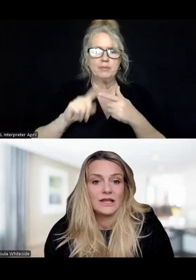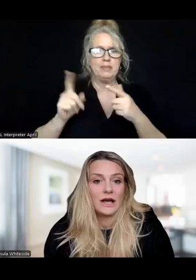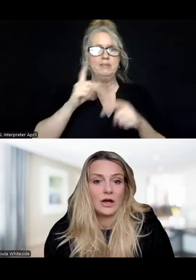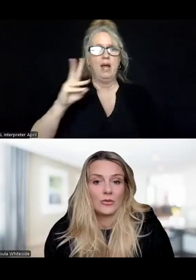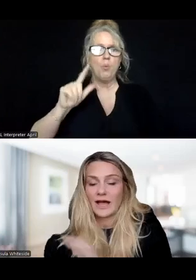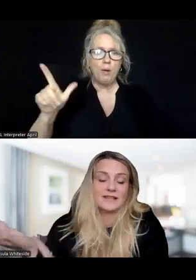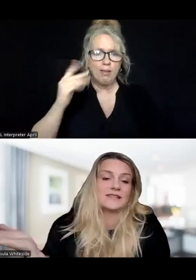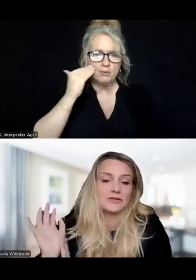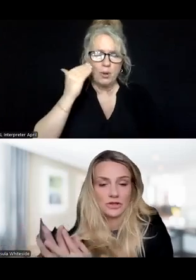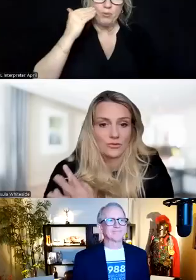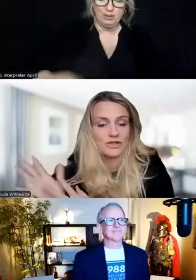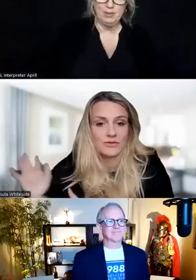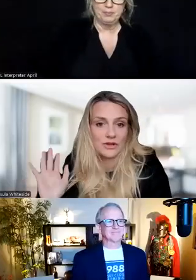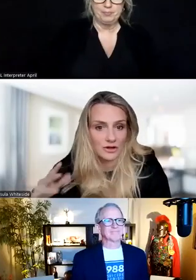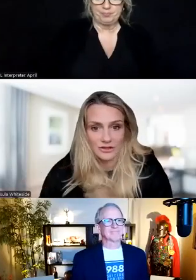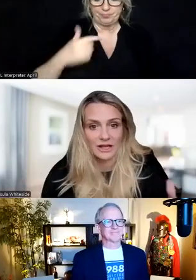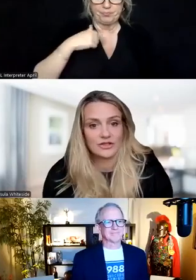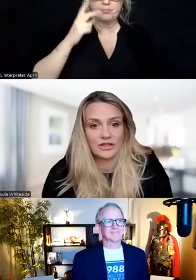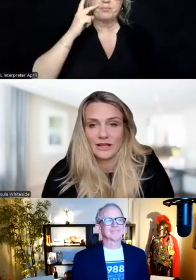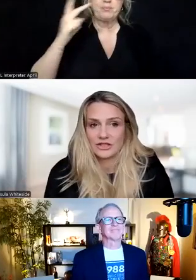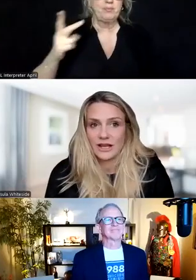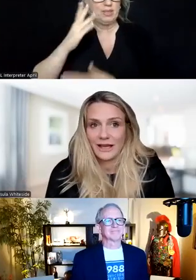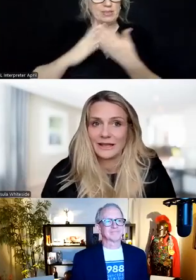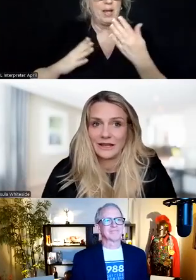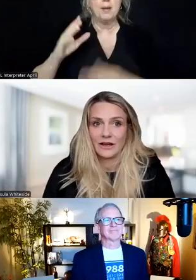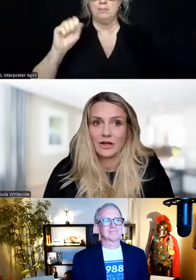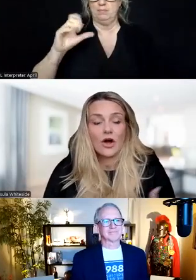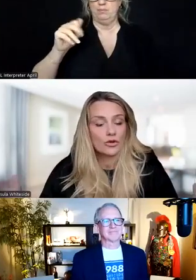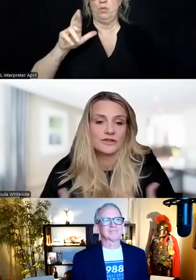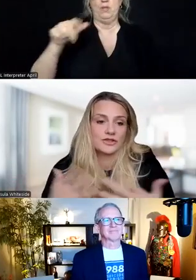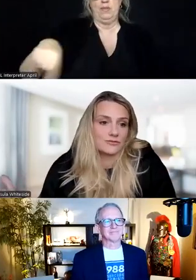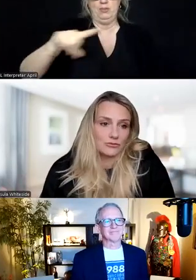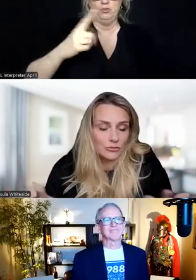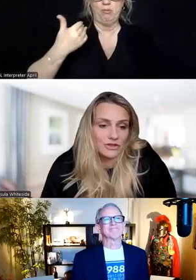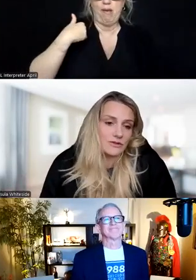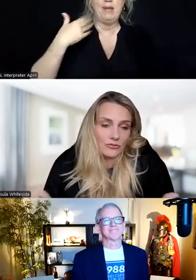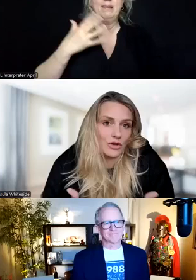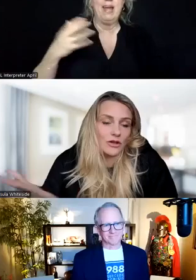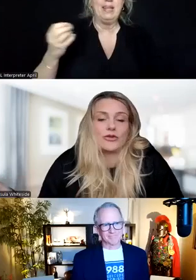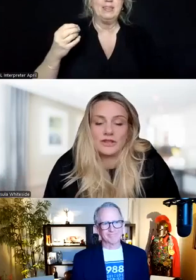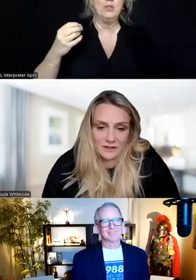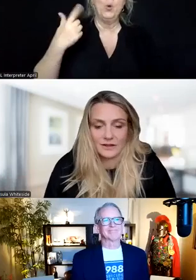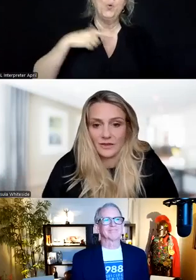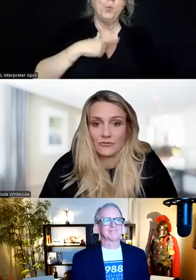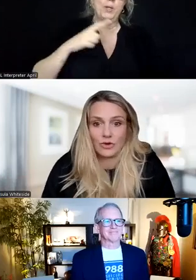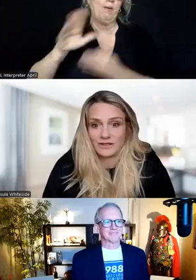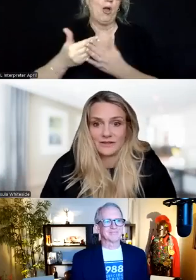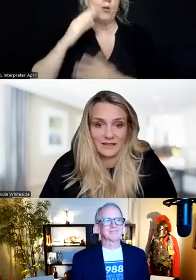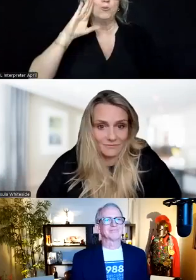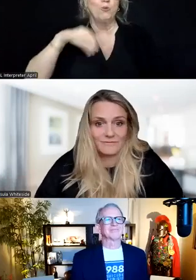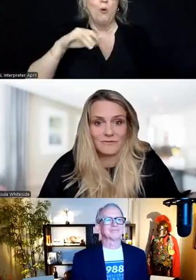known. I had seen some scars that she had, and I thought, oh, we all know this, and